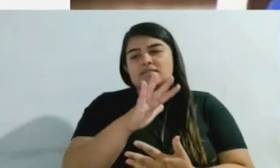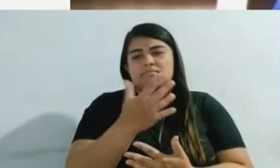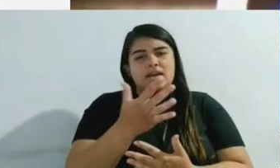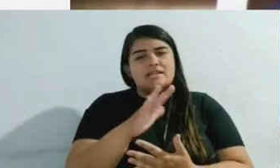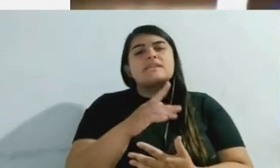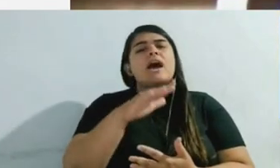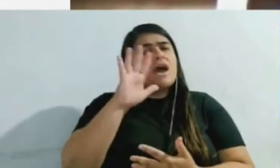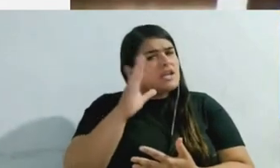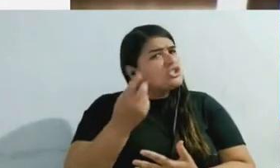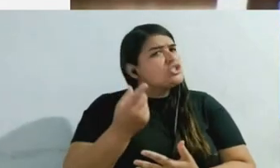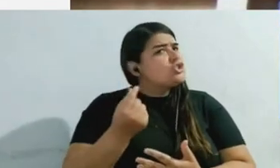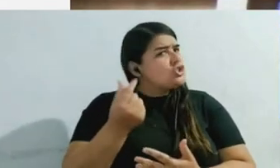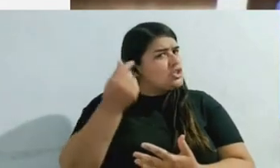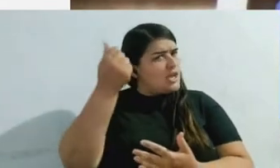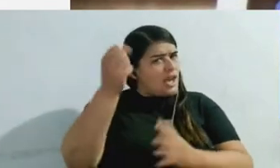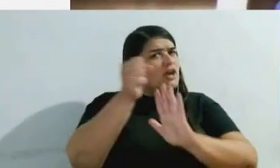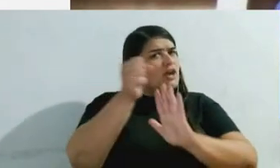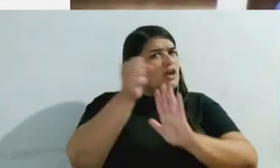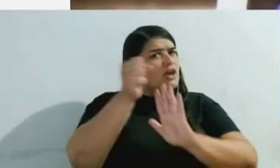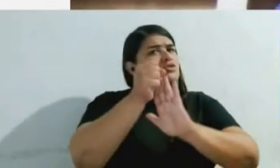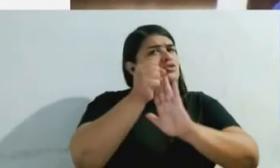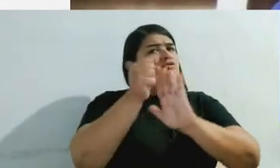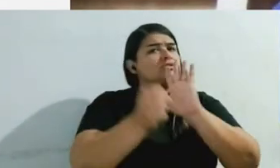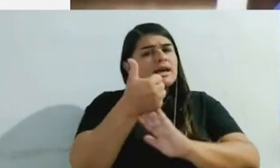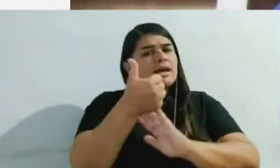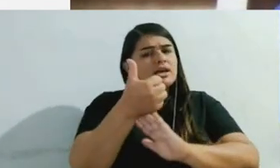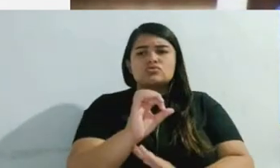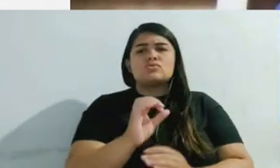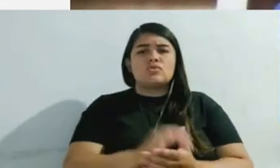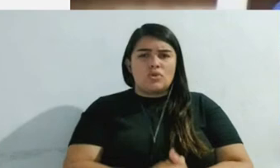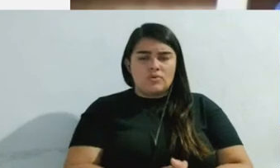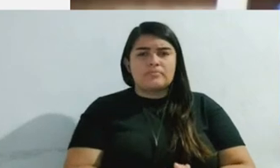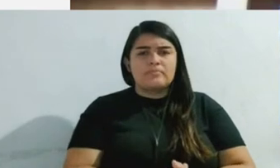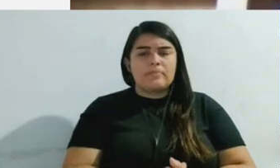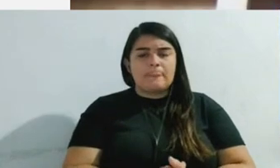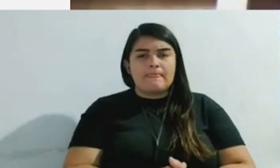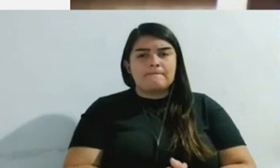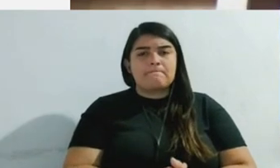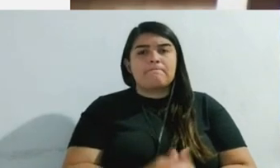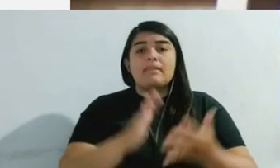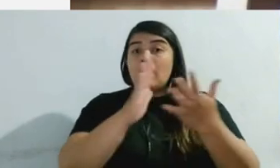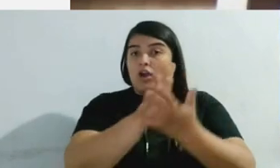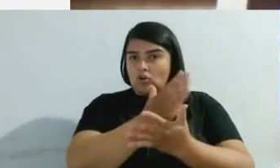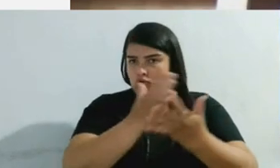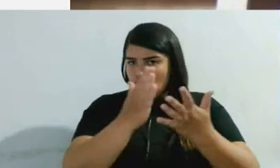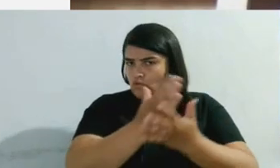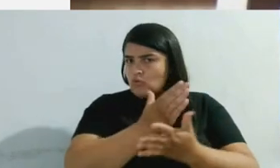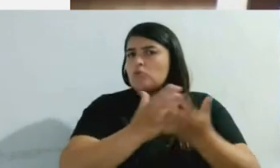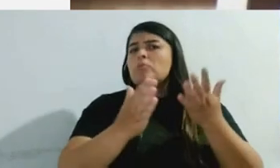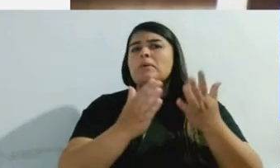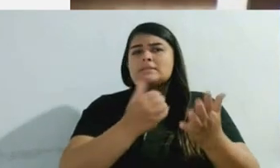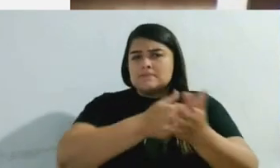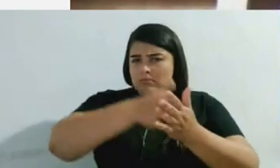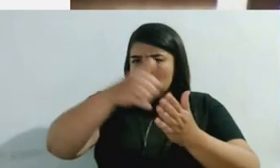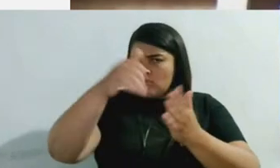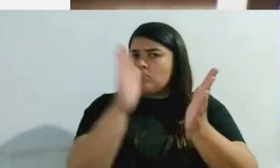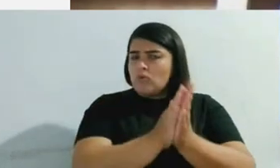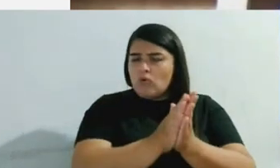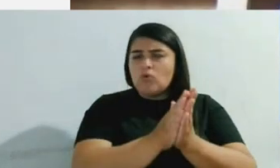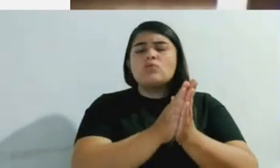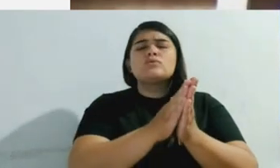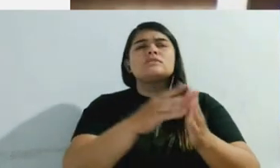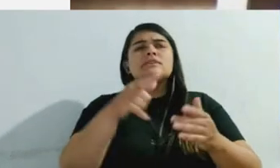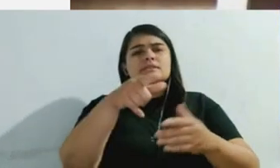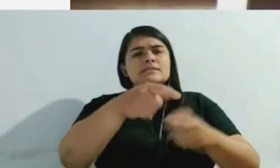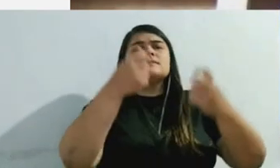not. Some of those violations carried a fine of $20. Some of them carried a fine of $100. But the judge had